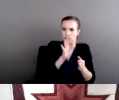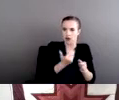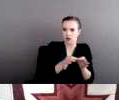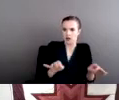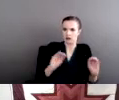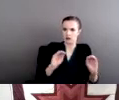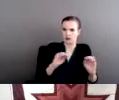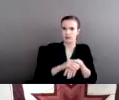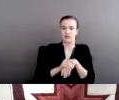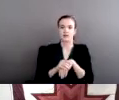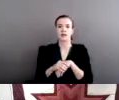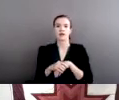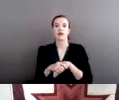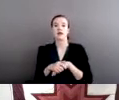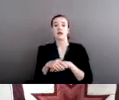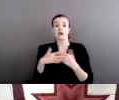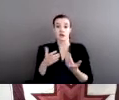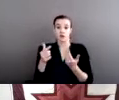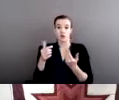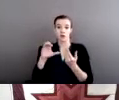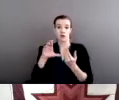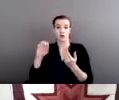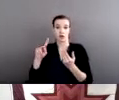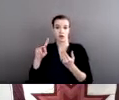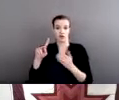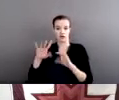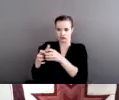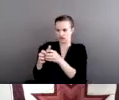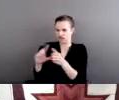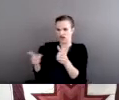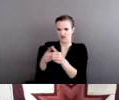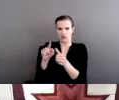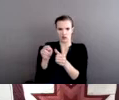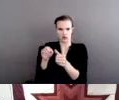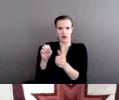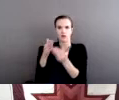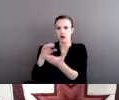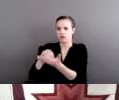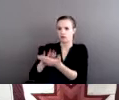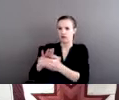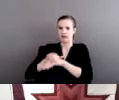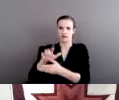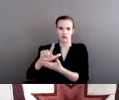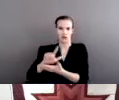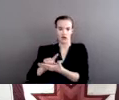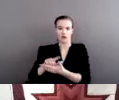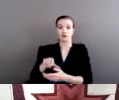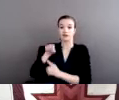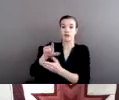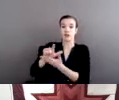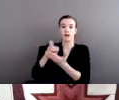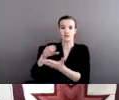to do this. And I read these laws that were written down in 1824 and came across